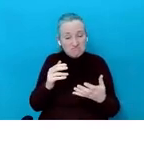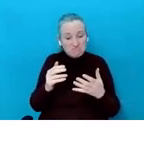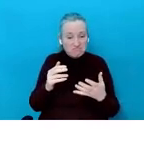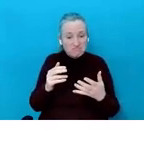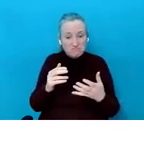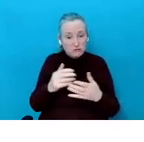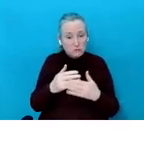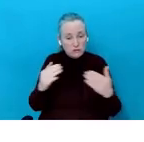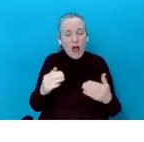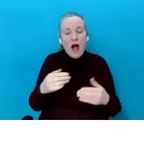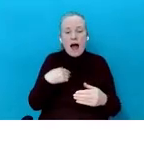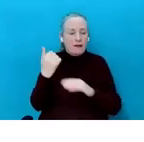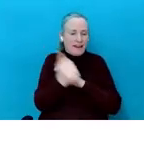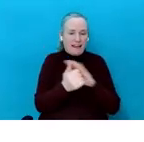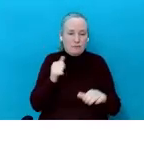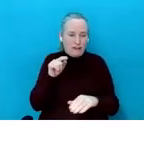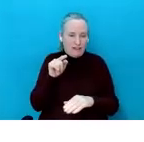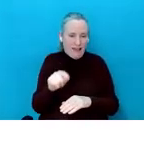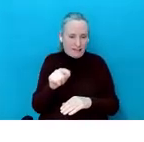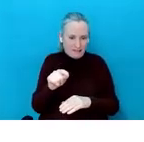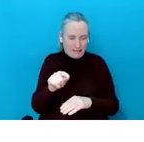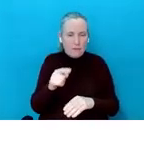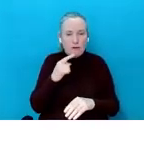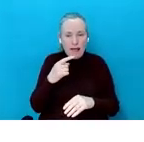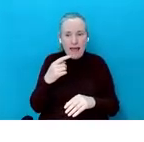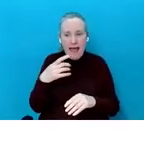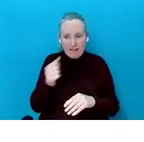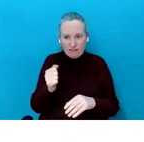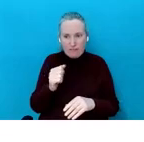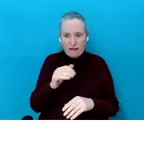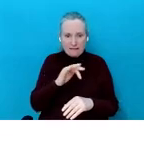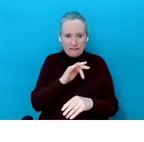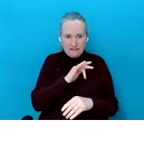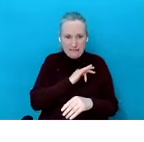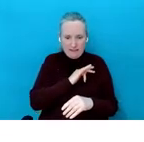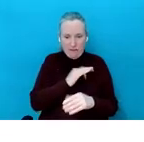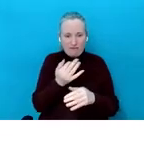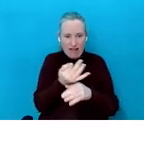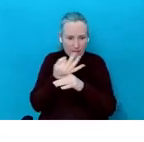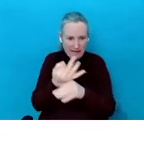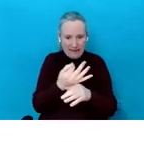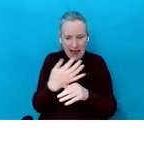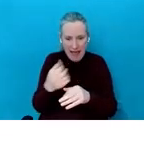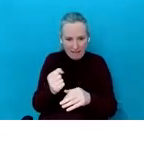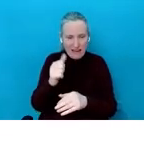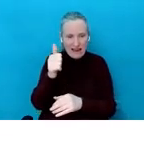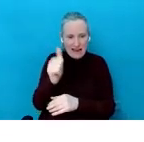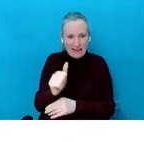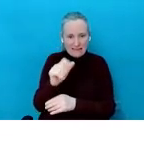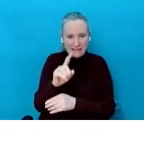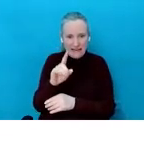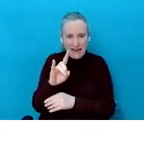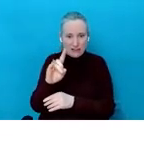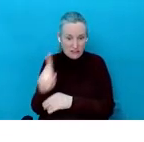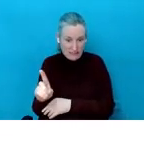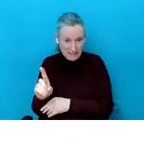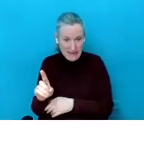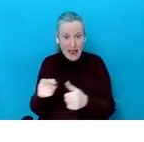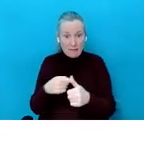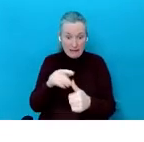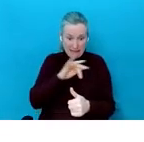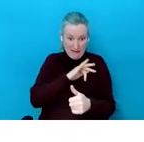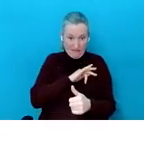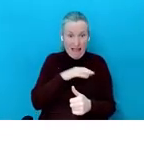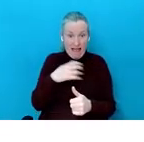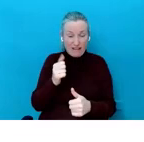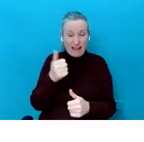I'm not an expert in this, although I do have ADHD in my own family. I have it myself, actually. But